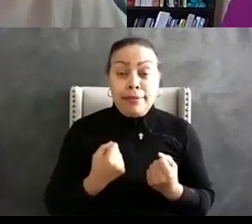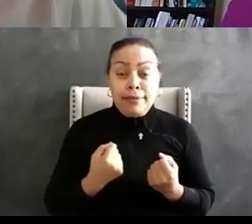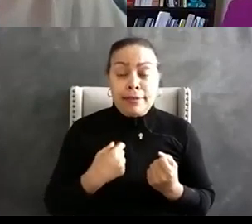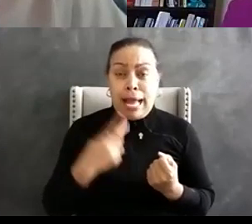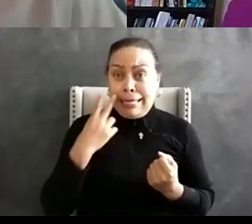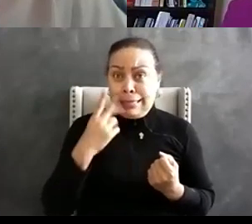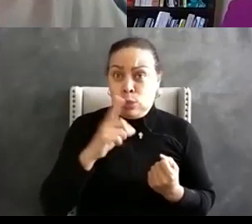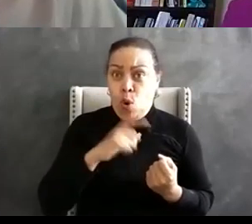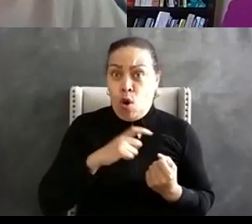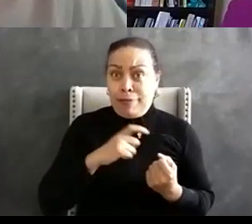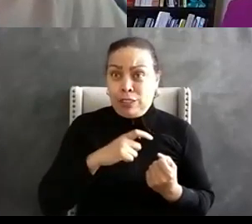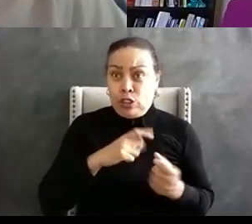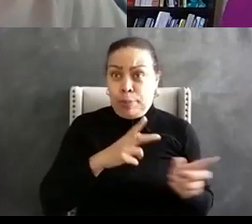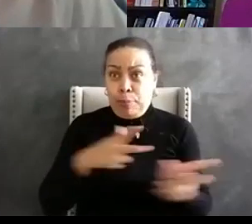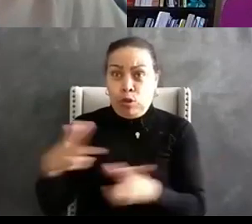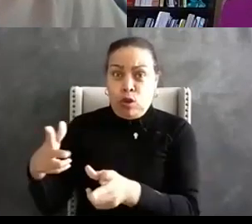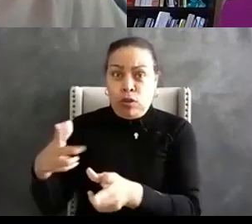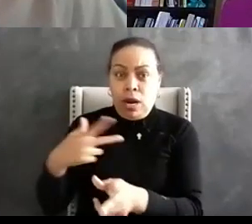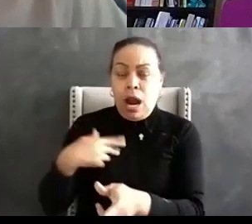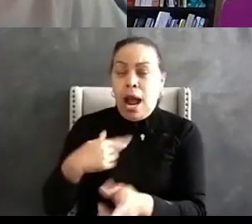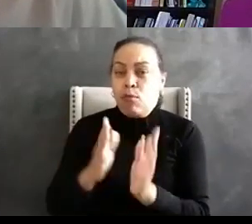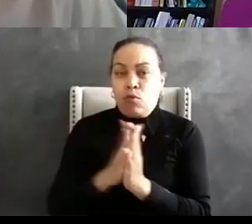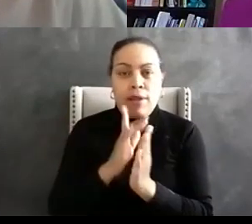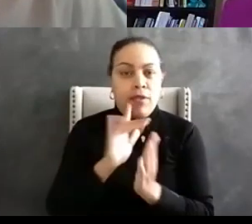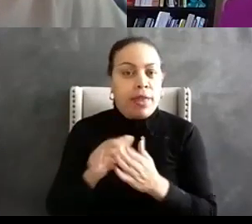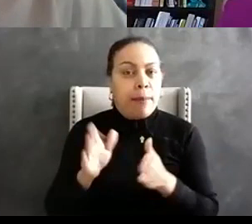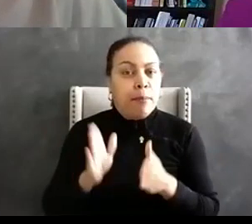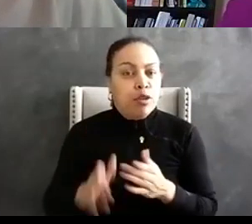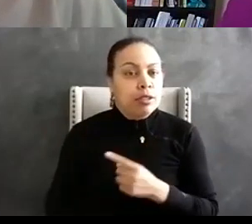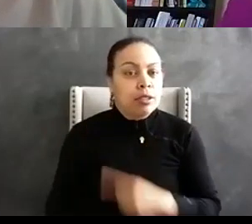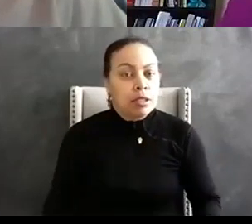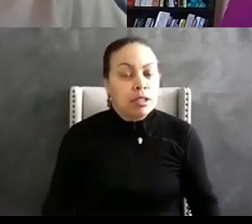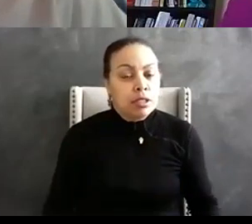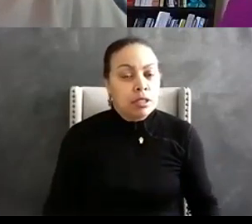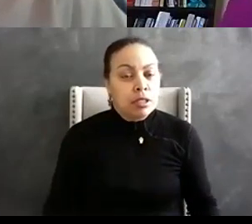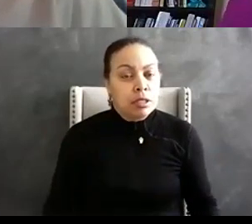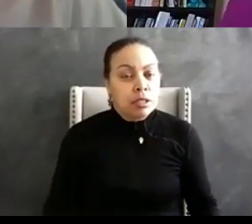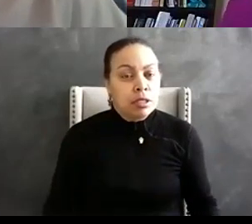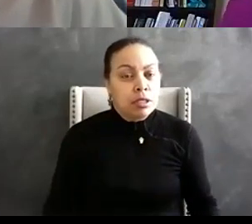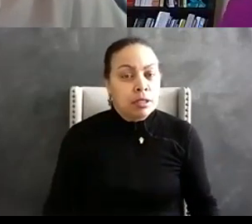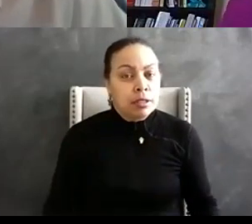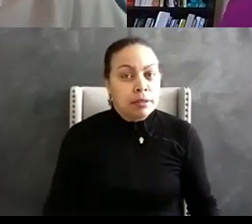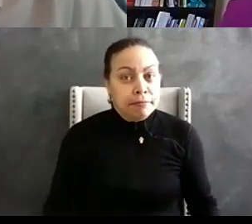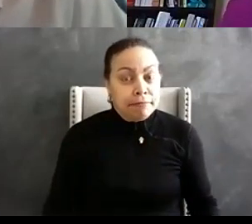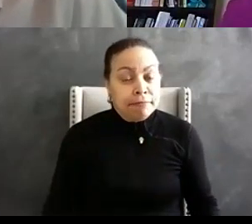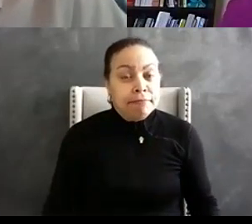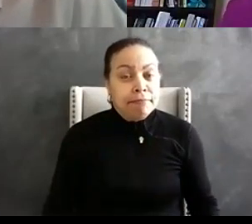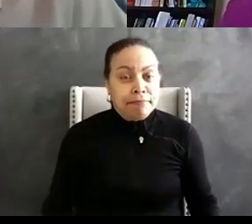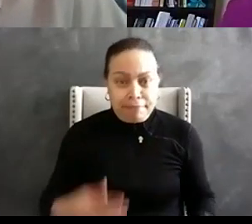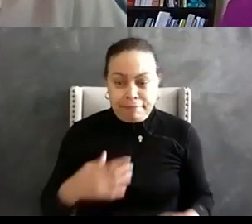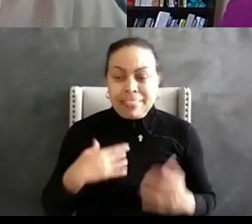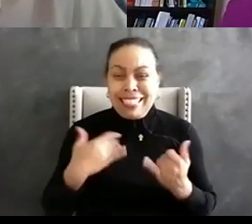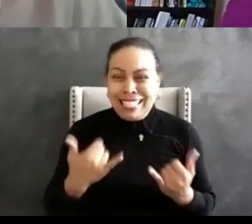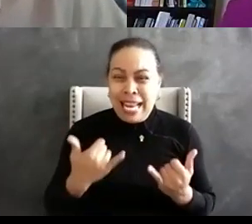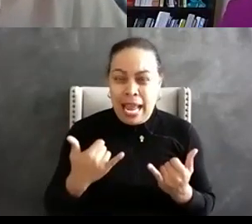police officer pulled someone over i pray for the person that was pulled over after being part of this i pray for